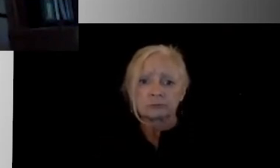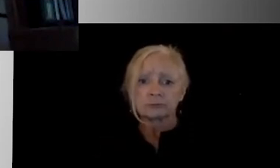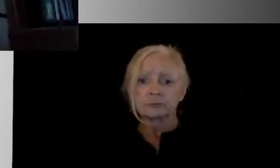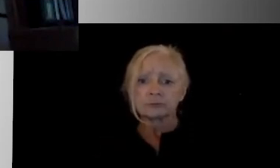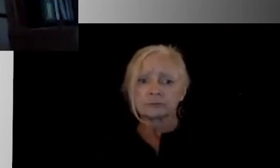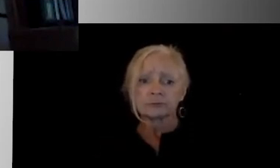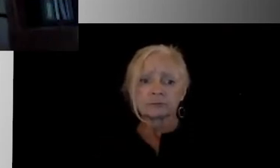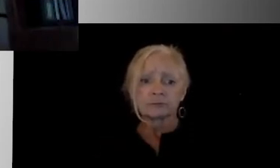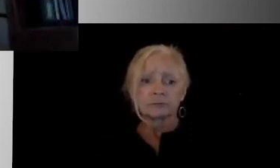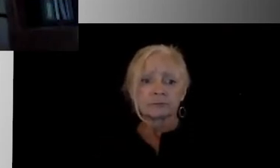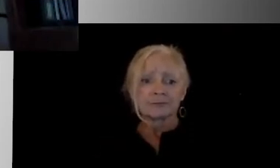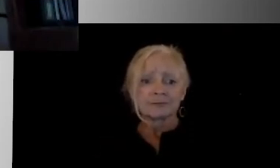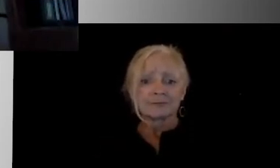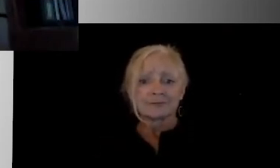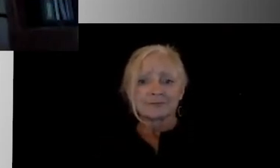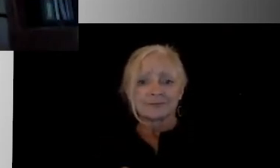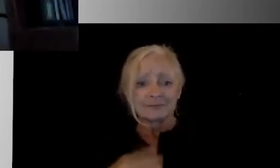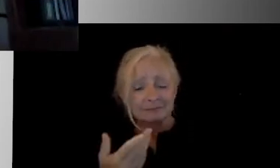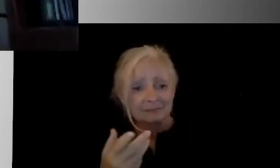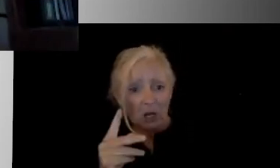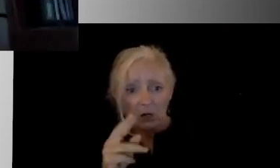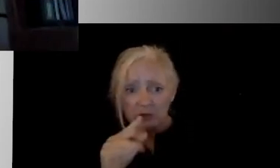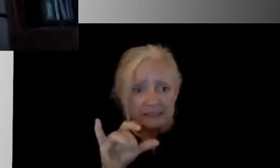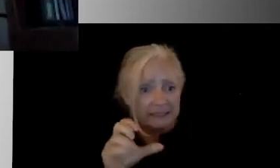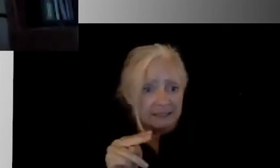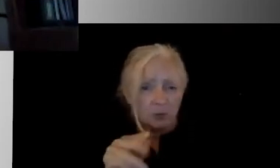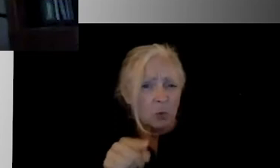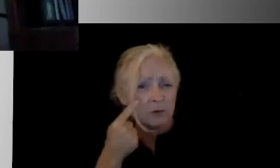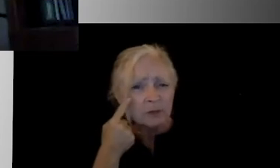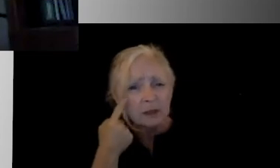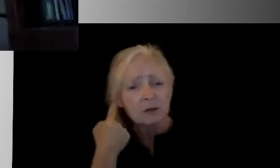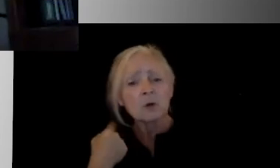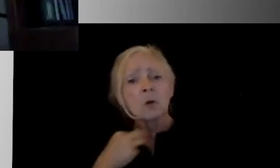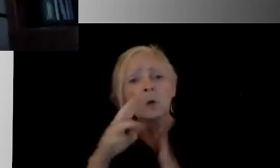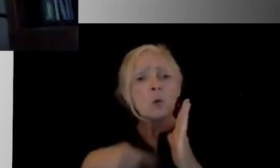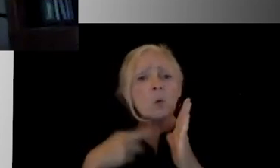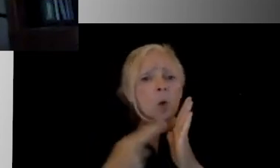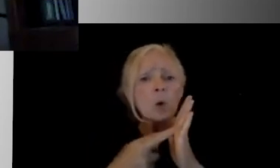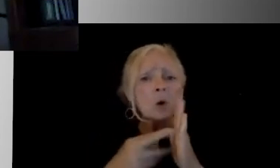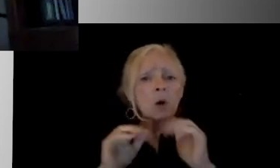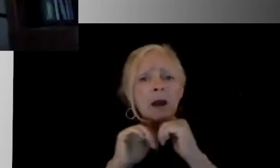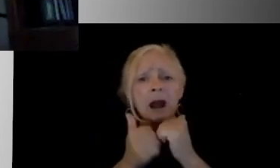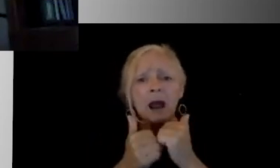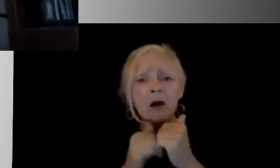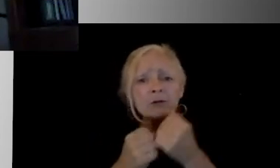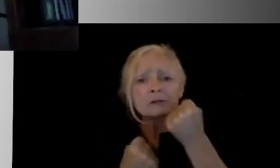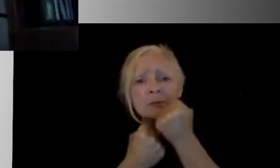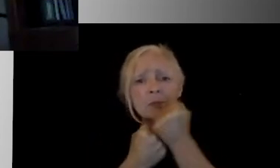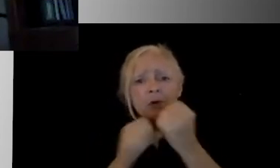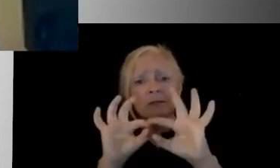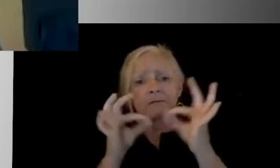Kristen, are you able to kind of weigh in on this? mean, what role should a teacher have or how should they kind of support a family who does